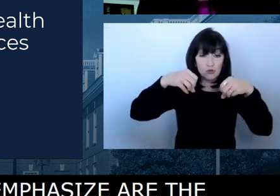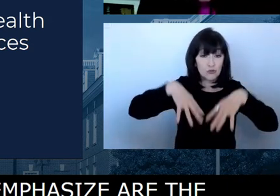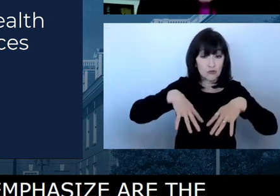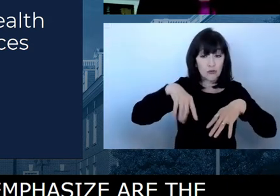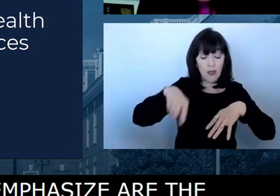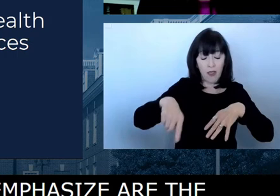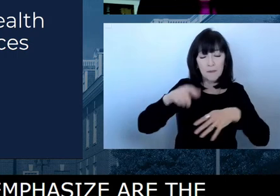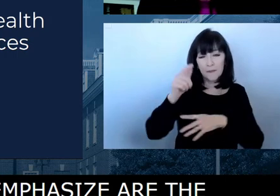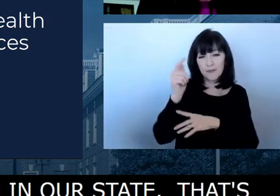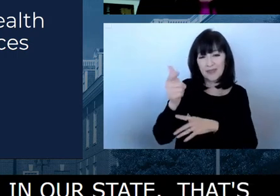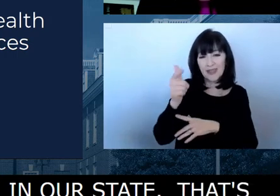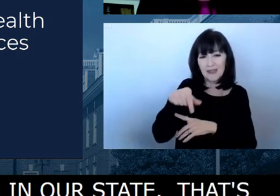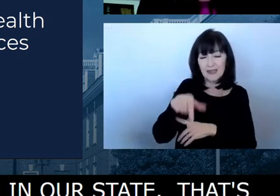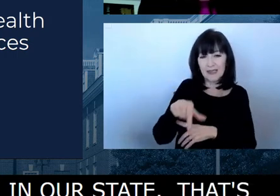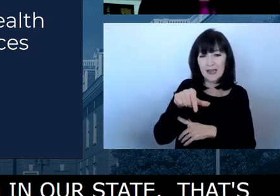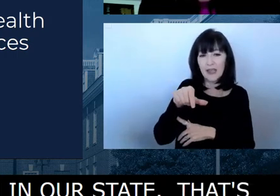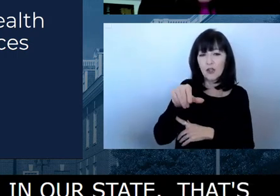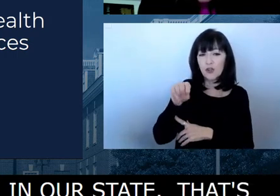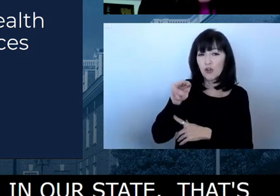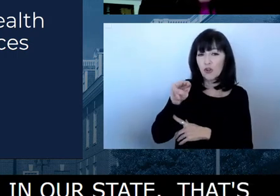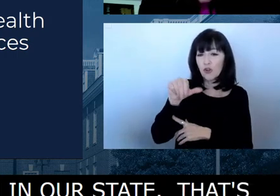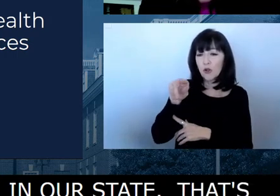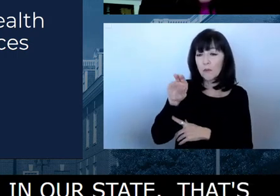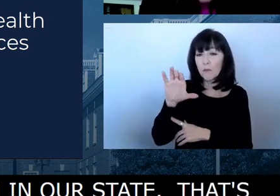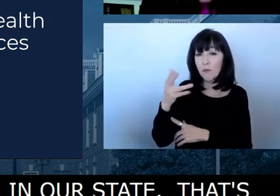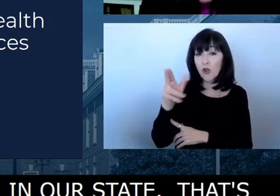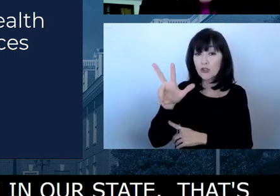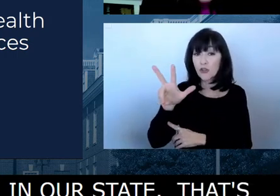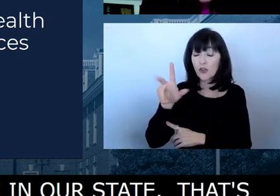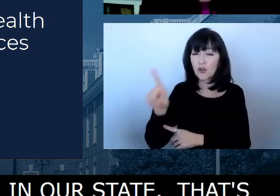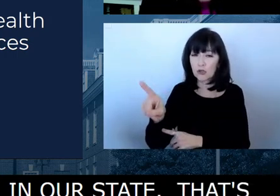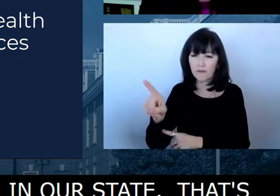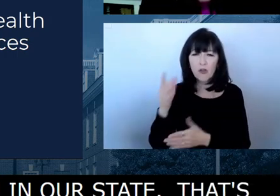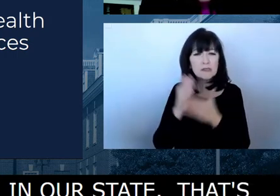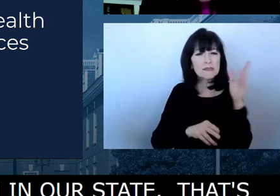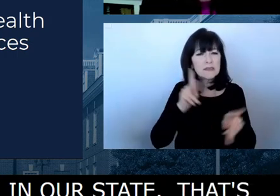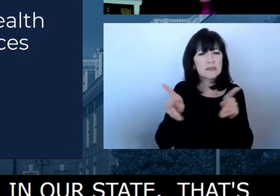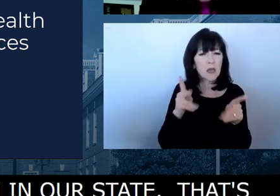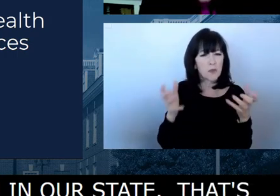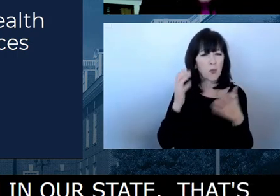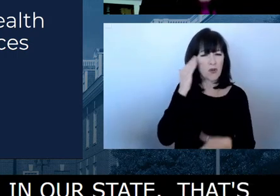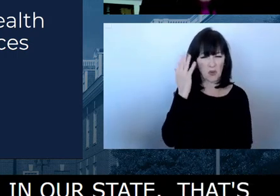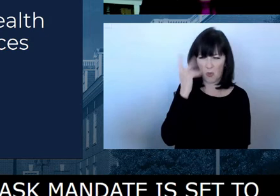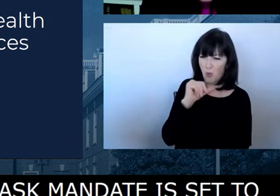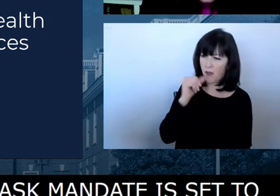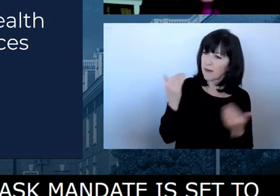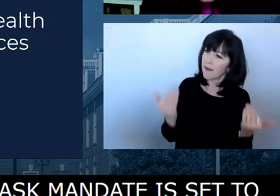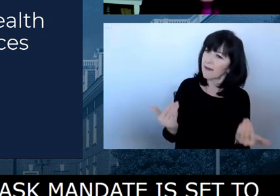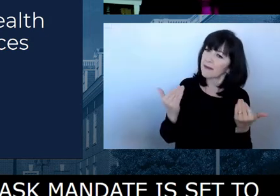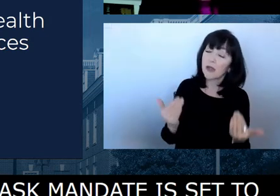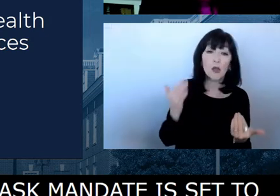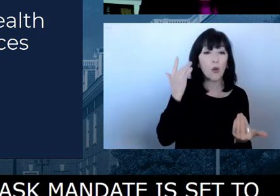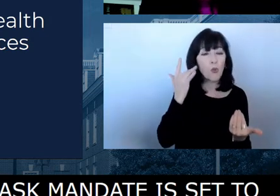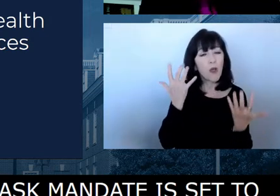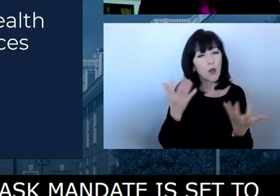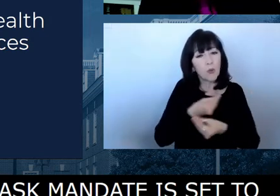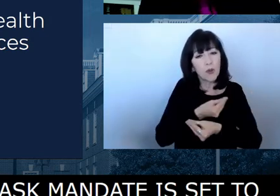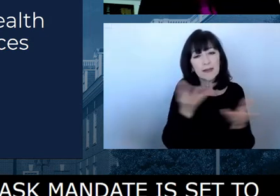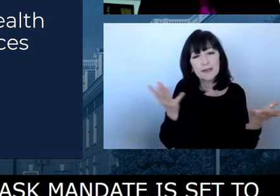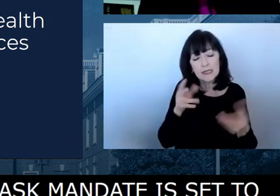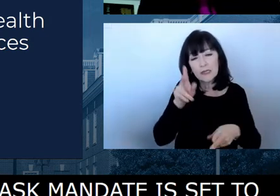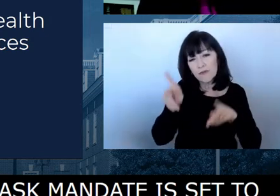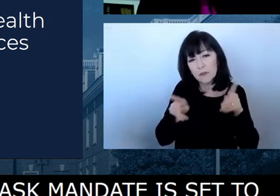versus sooner, is we really want to give parents, caregivers, the opportunity to get their kids